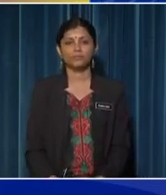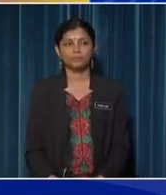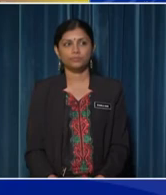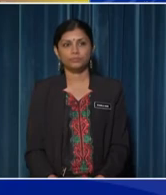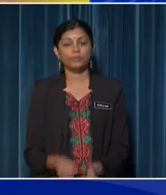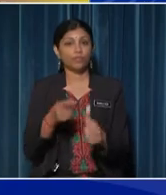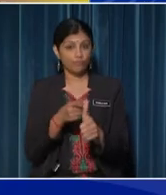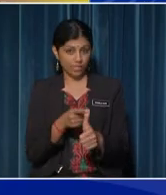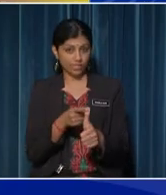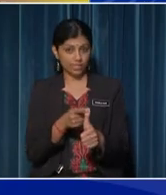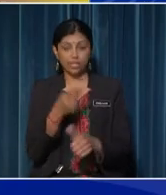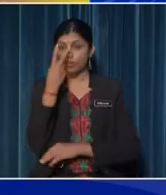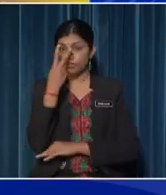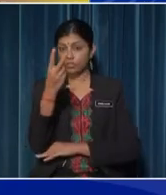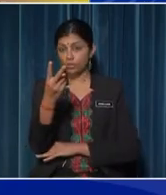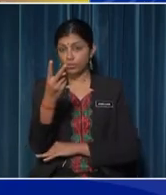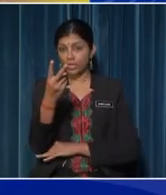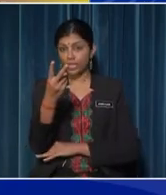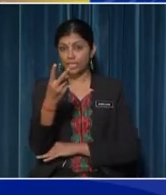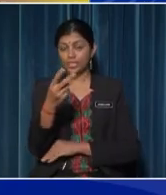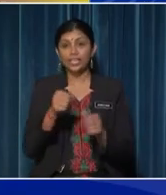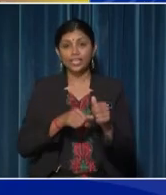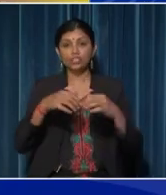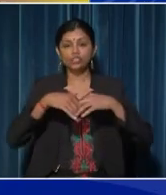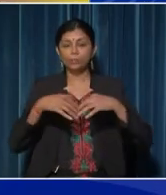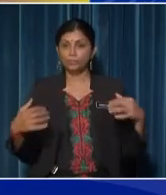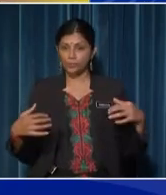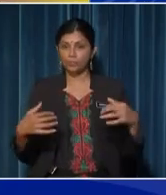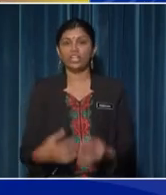First, let's look at each plant separately